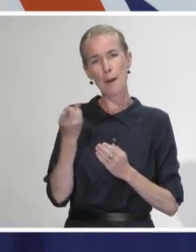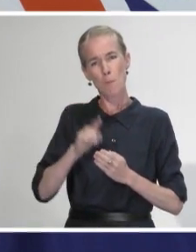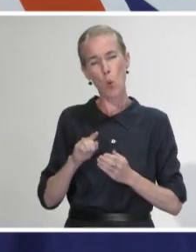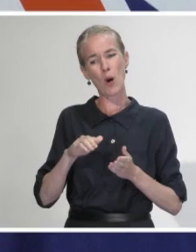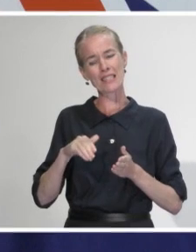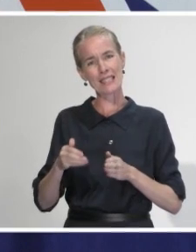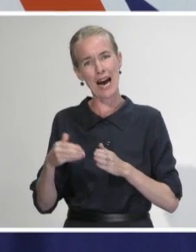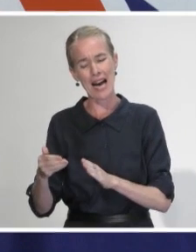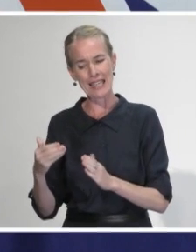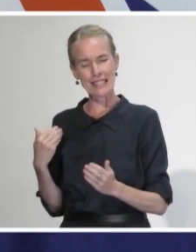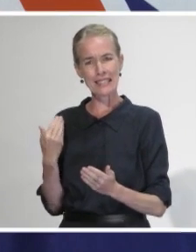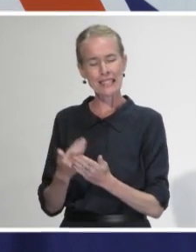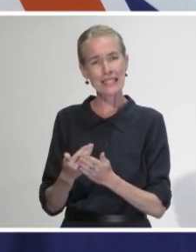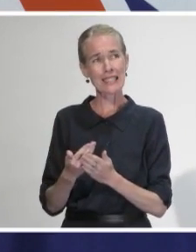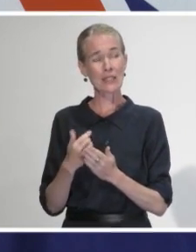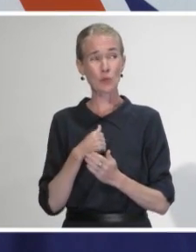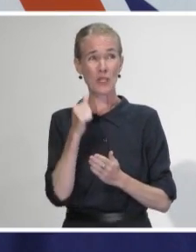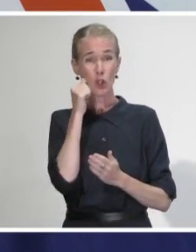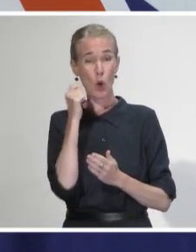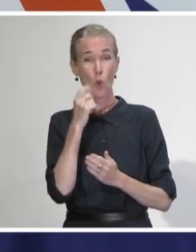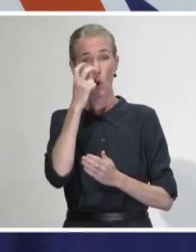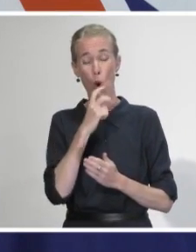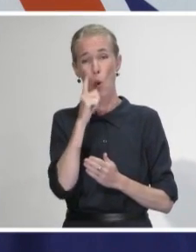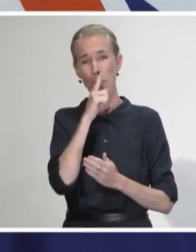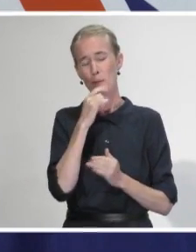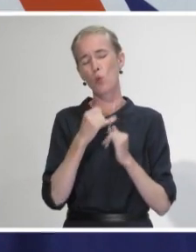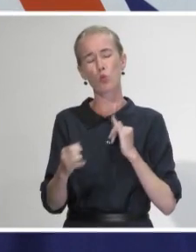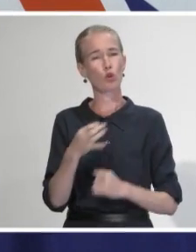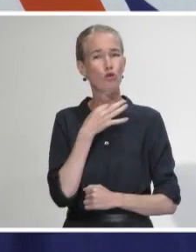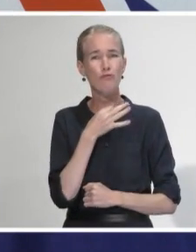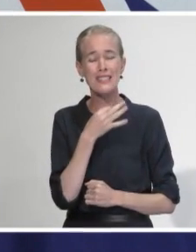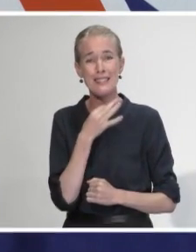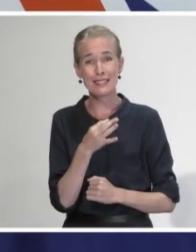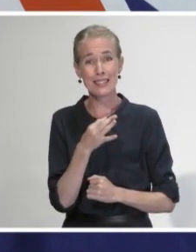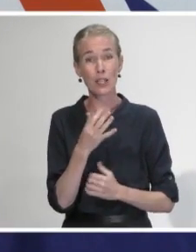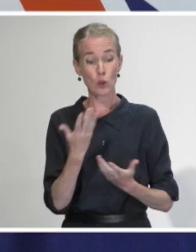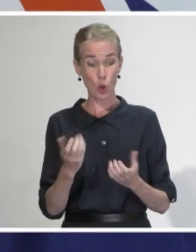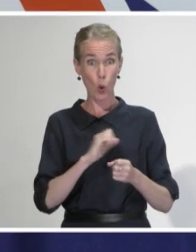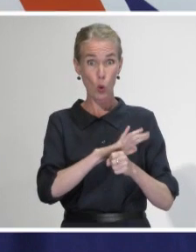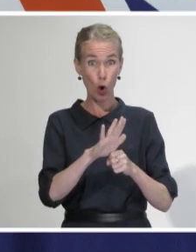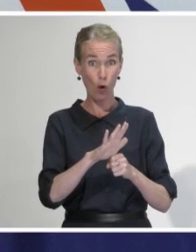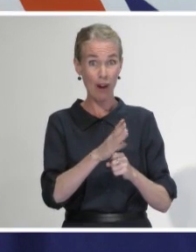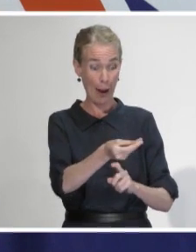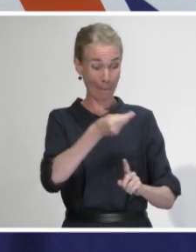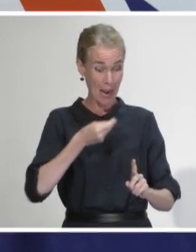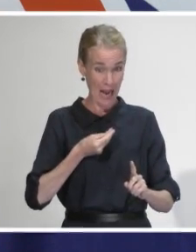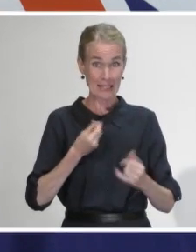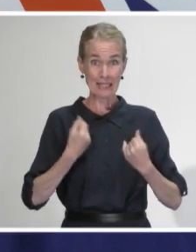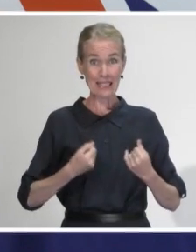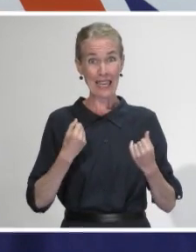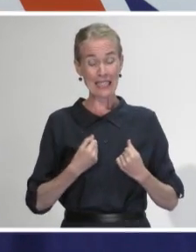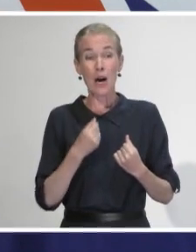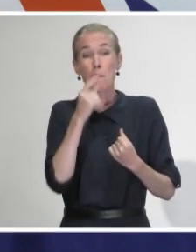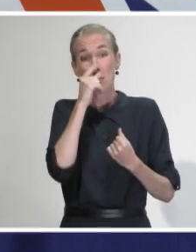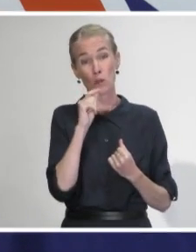with the deaths over the last three days, that this is a group that is particularly vulnerable to a poor outcome if they do get infected with